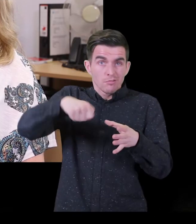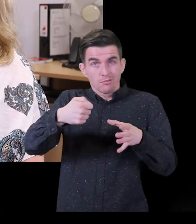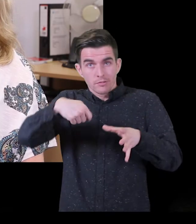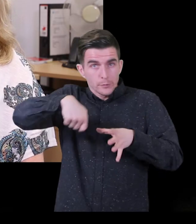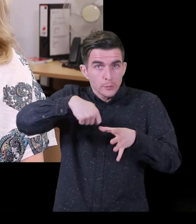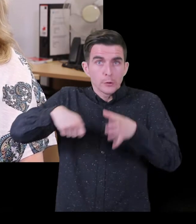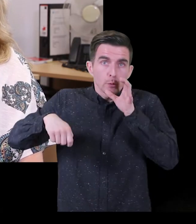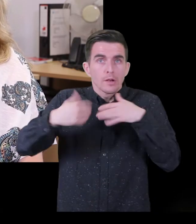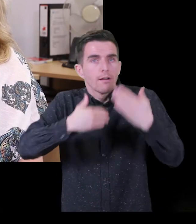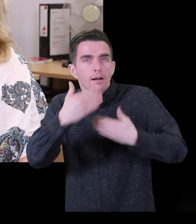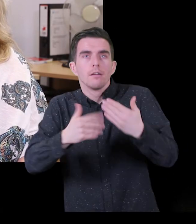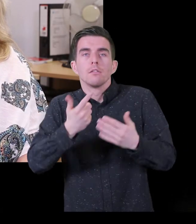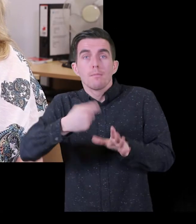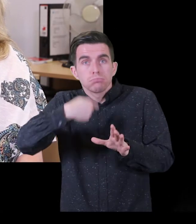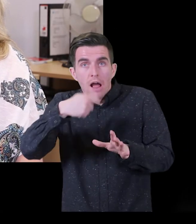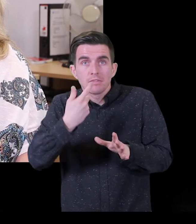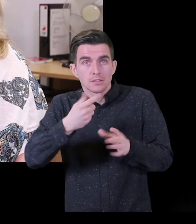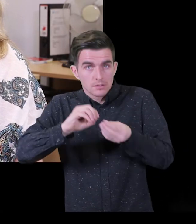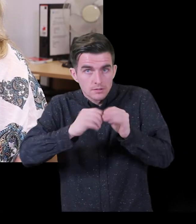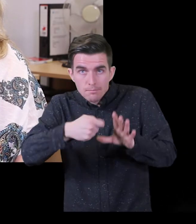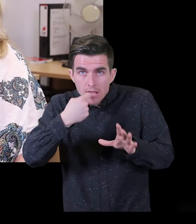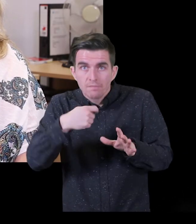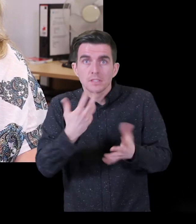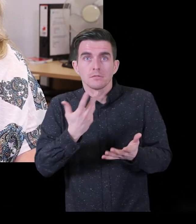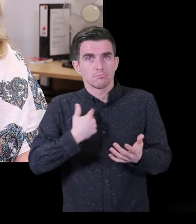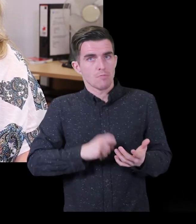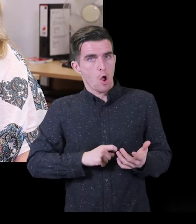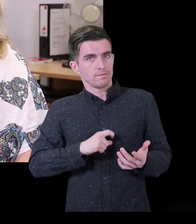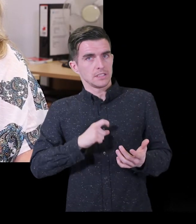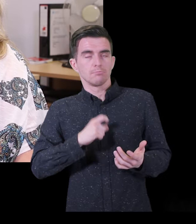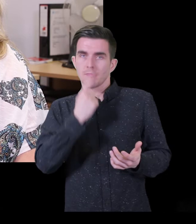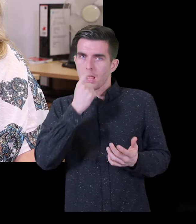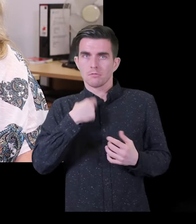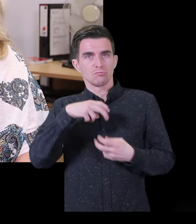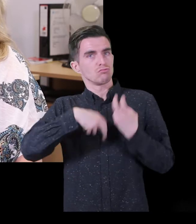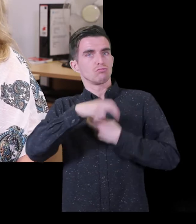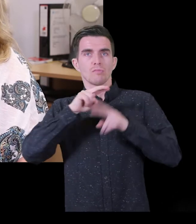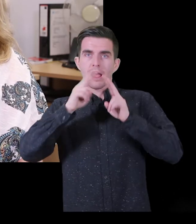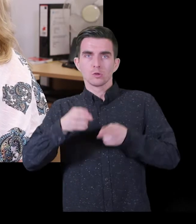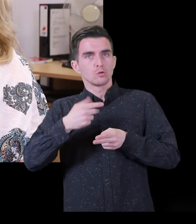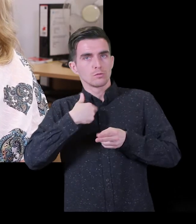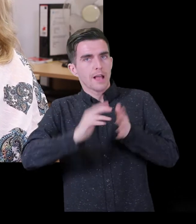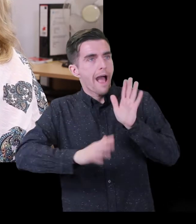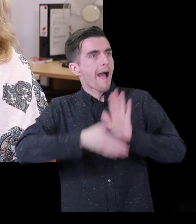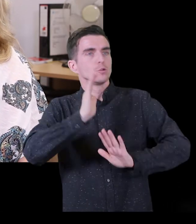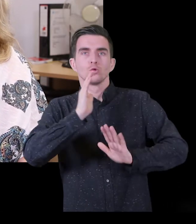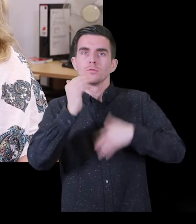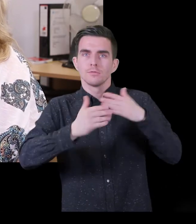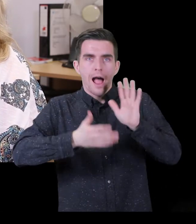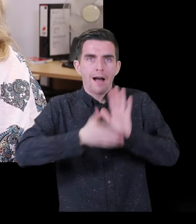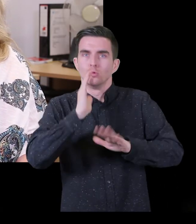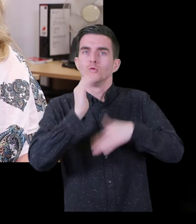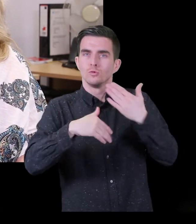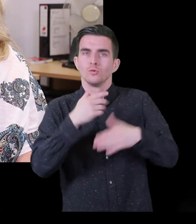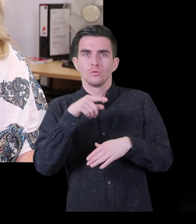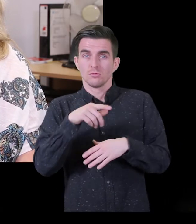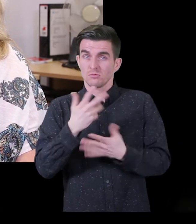and just making your own breakfast. And that could build up then for being able to have the confidence to be able to go